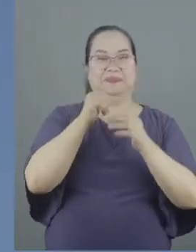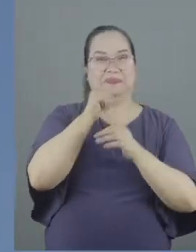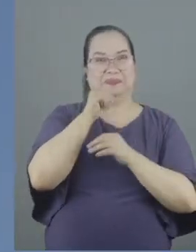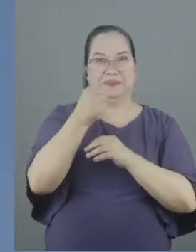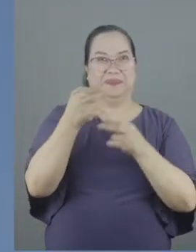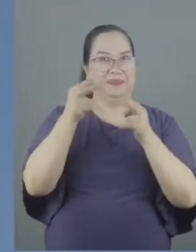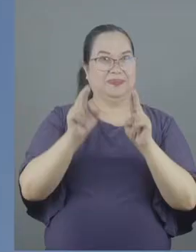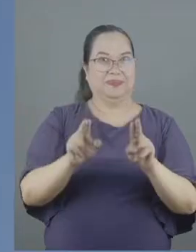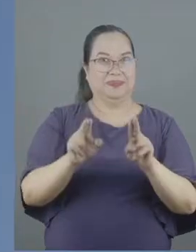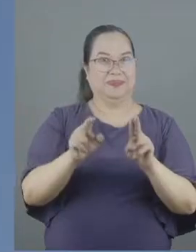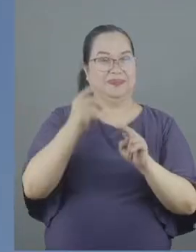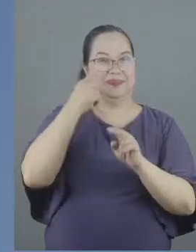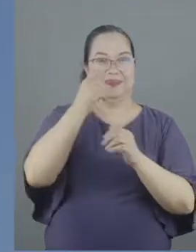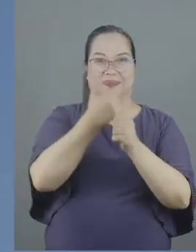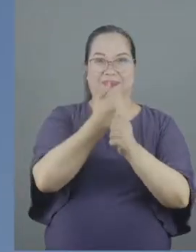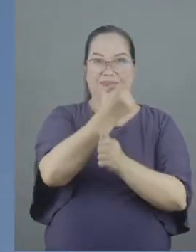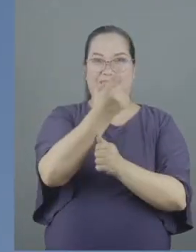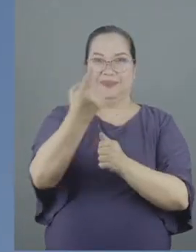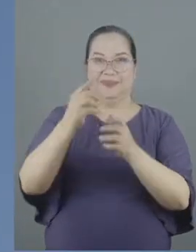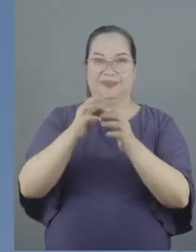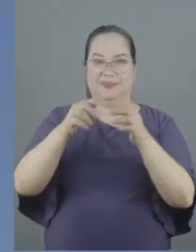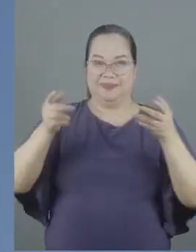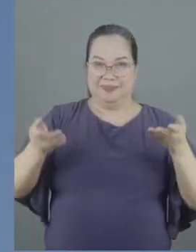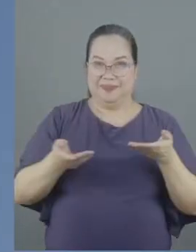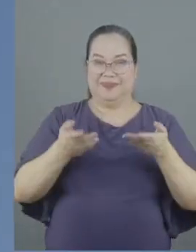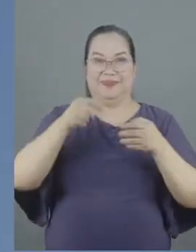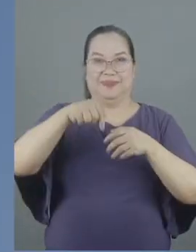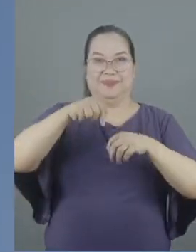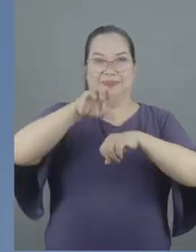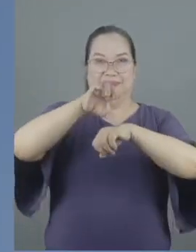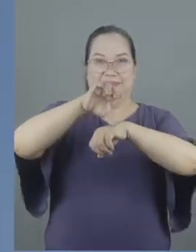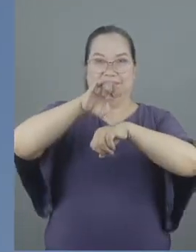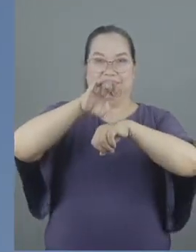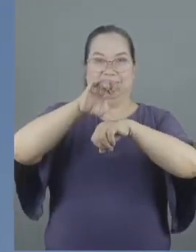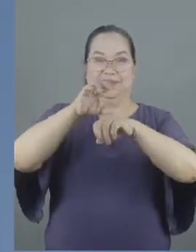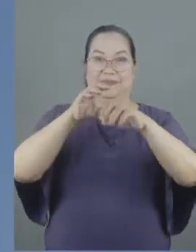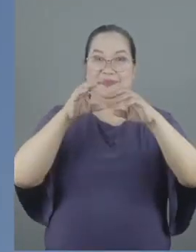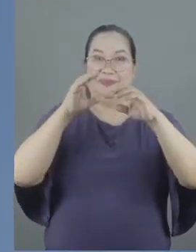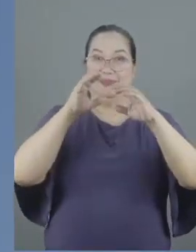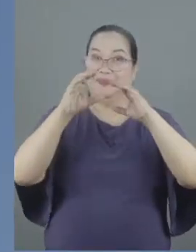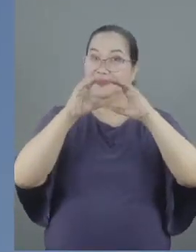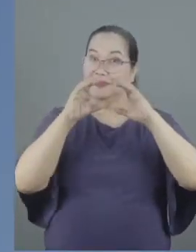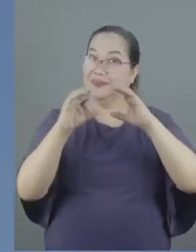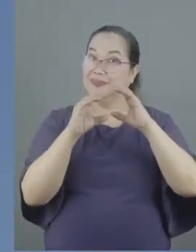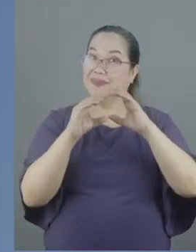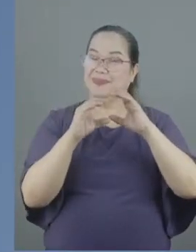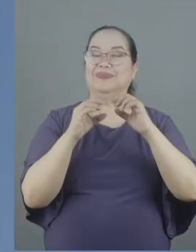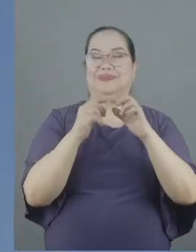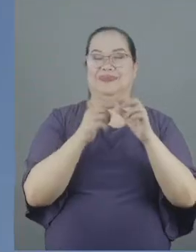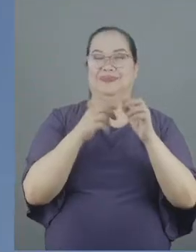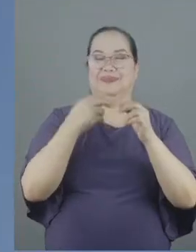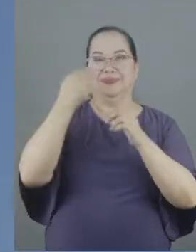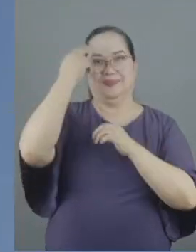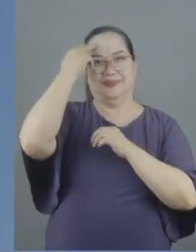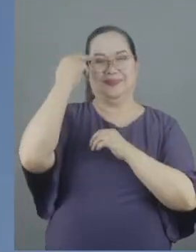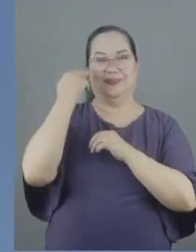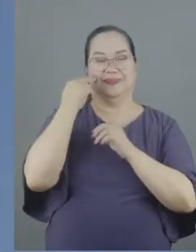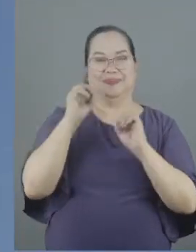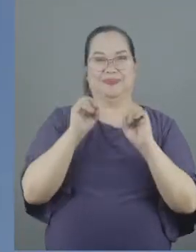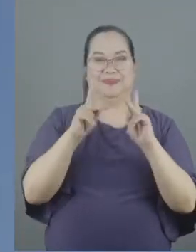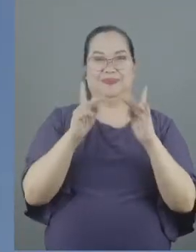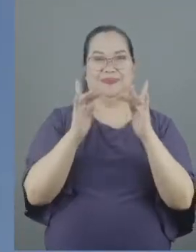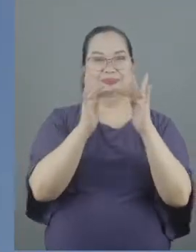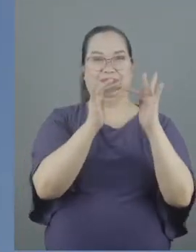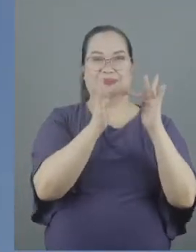case for everyone here. As the communications ministry head, I've been given the opportunity to get